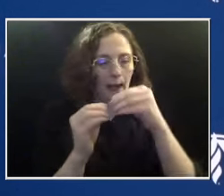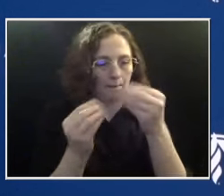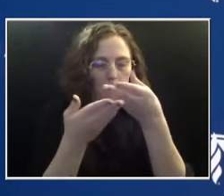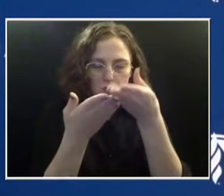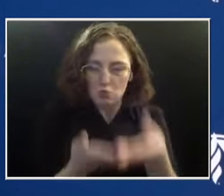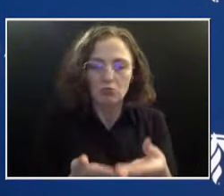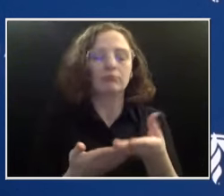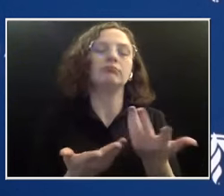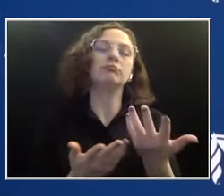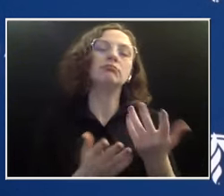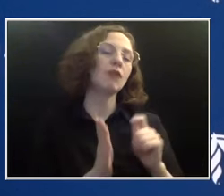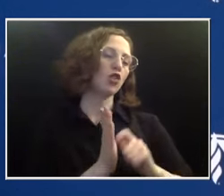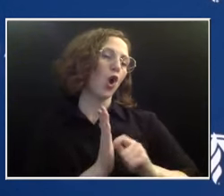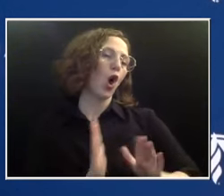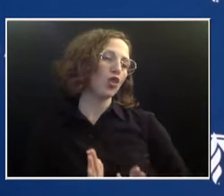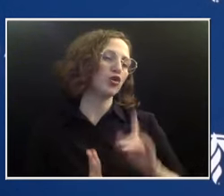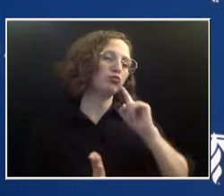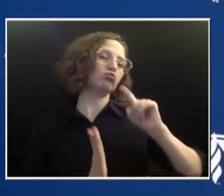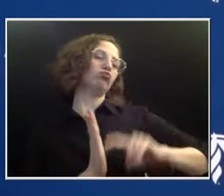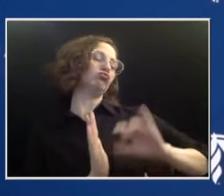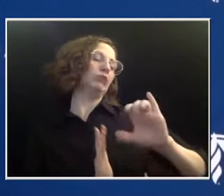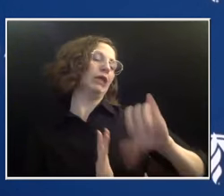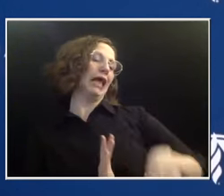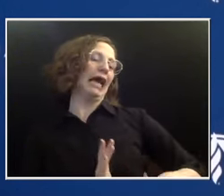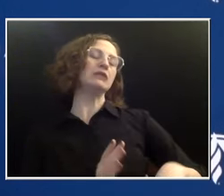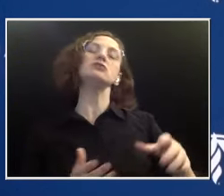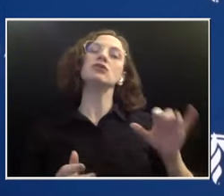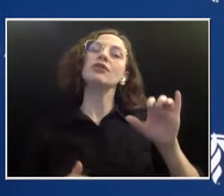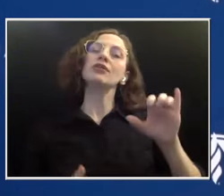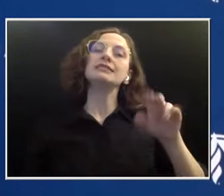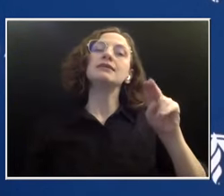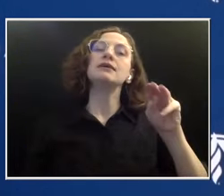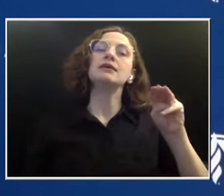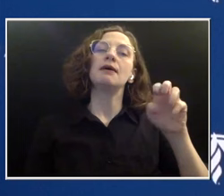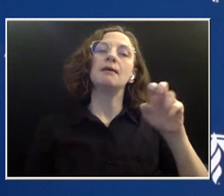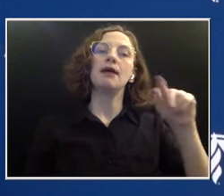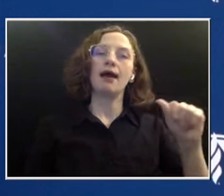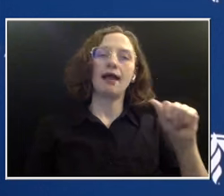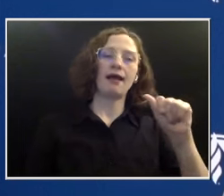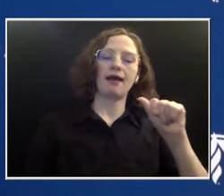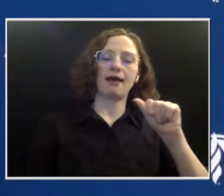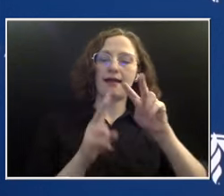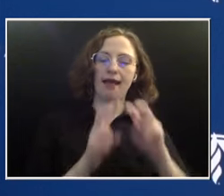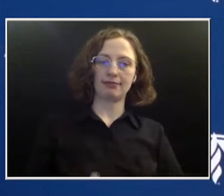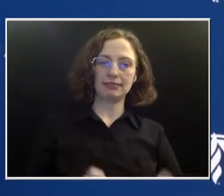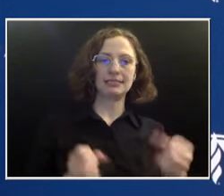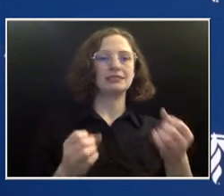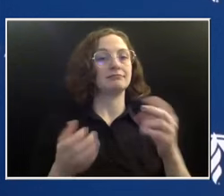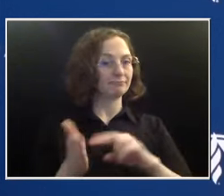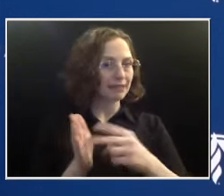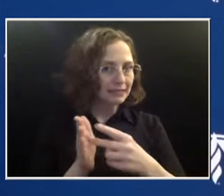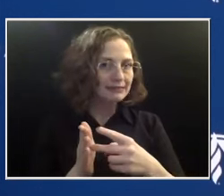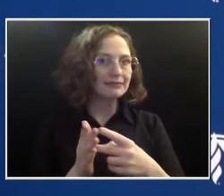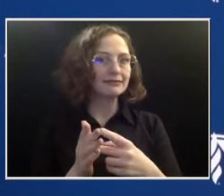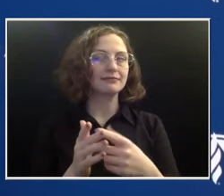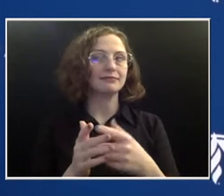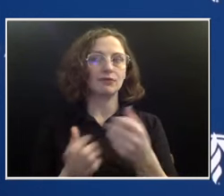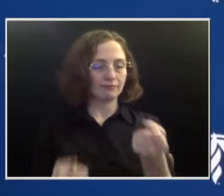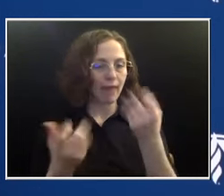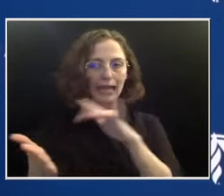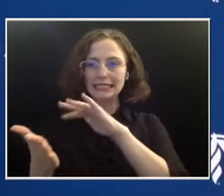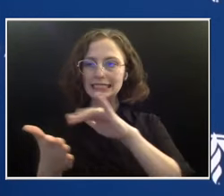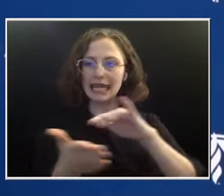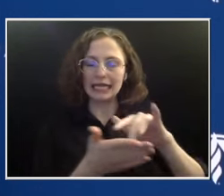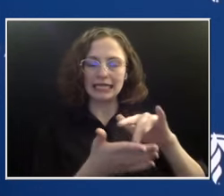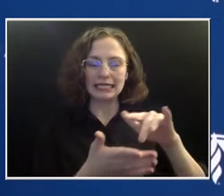-analysis, but we have to take each study on its own and then combine them. And basically what it does show is that there is, and this is what the authors say as